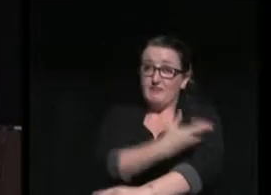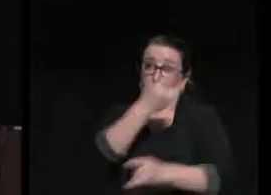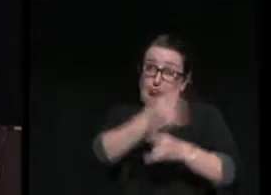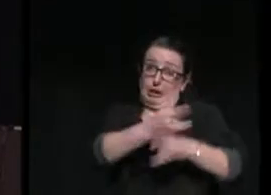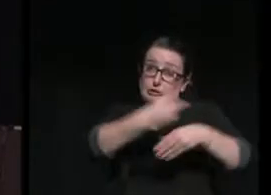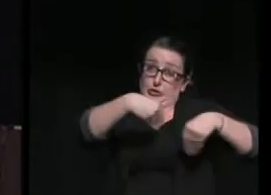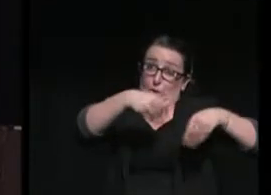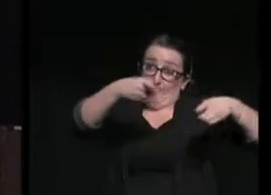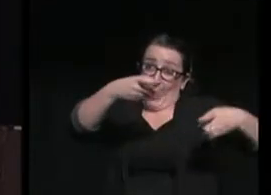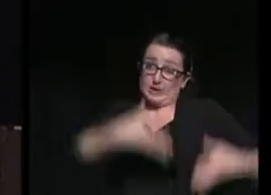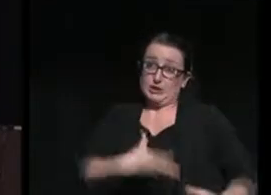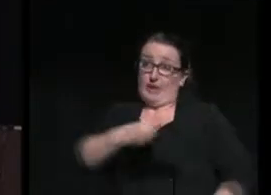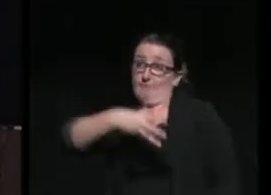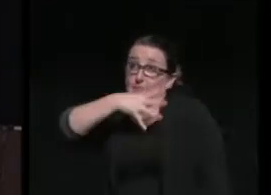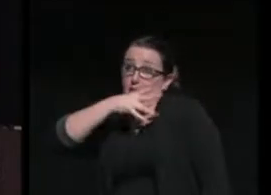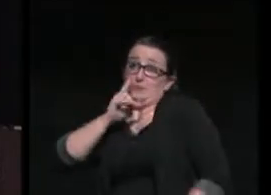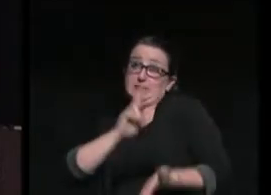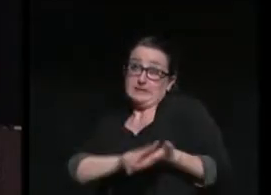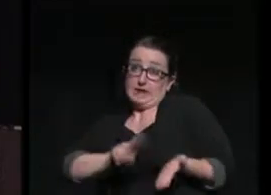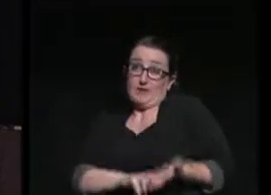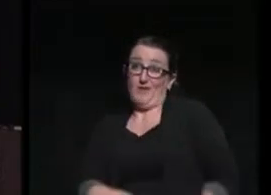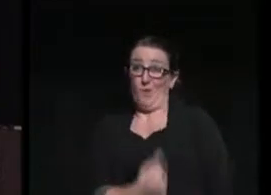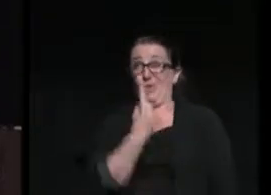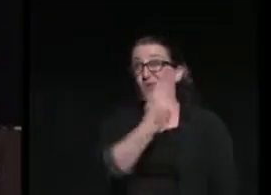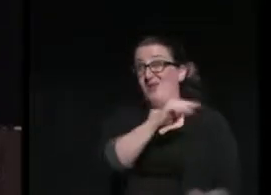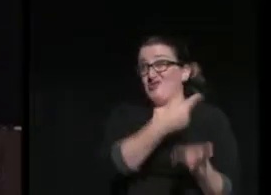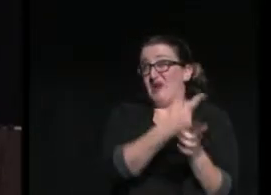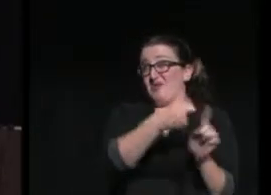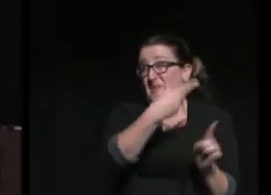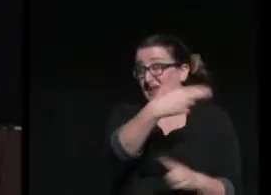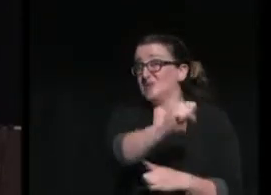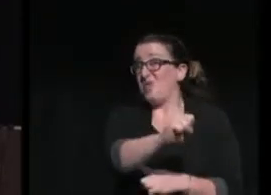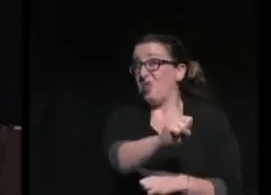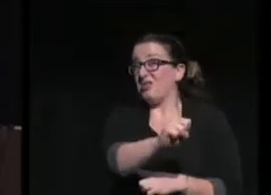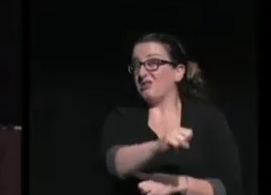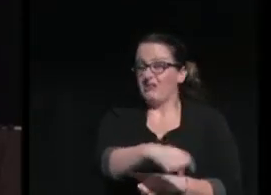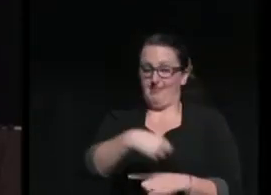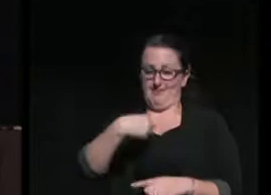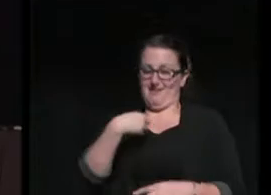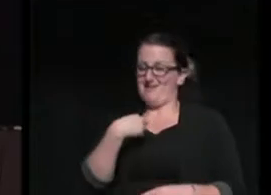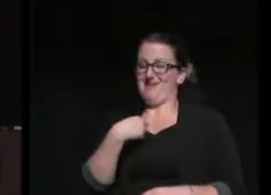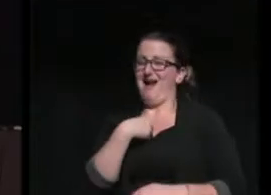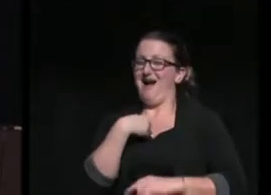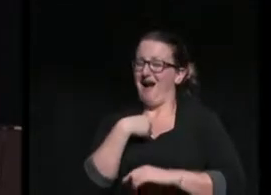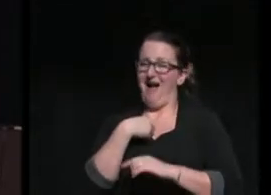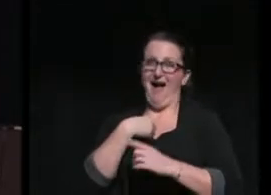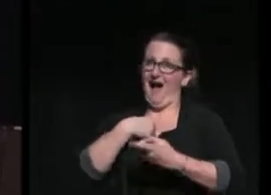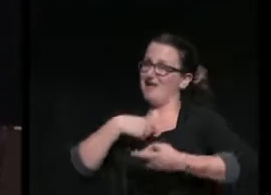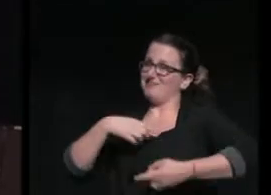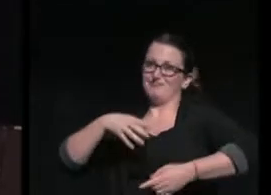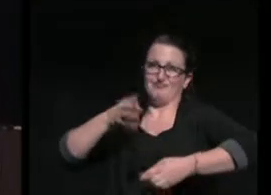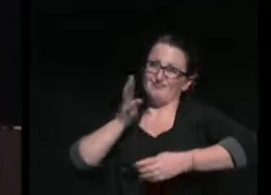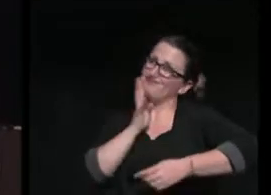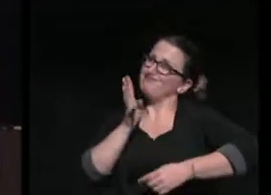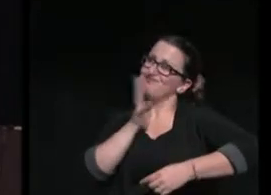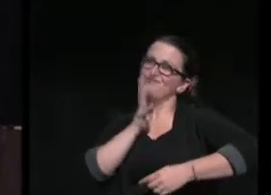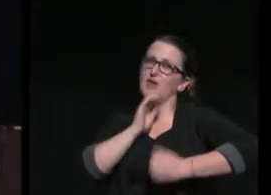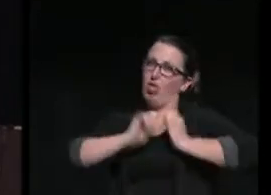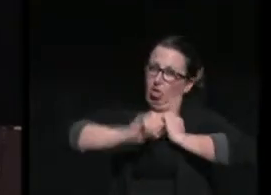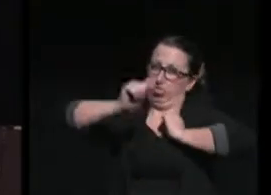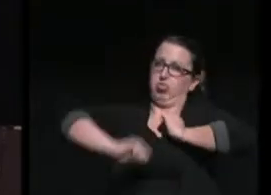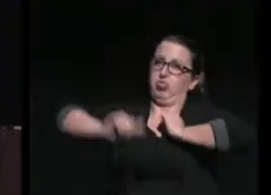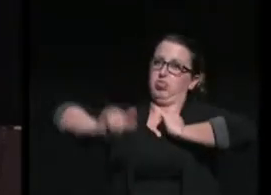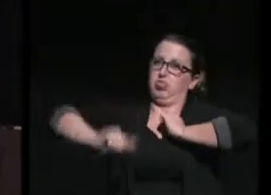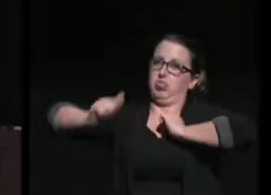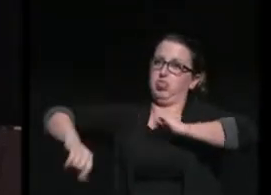only one of whom graduated from high school. I take no victory laps in telling you about me. I tell you all